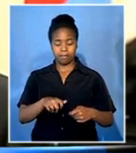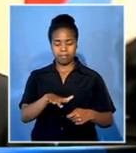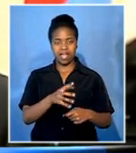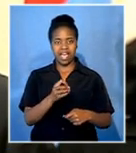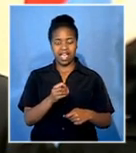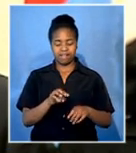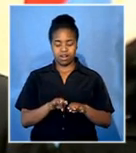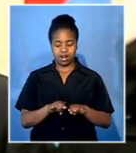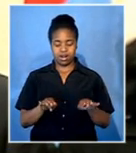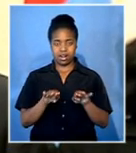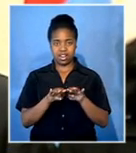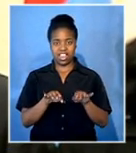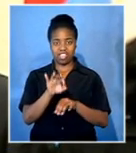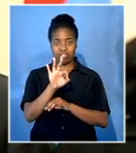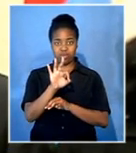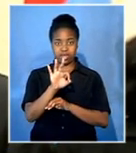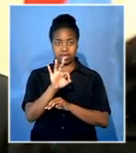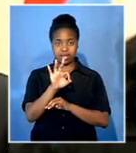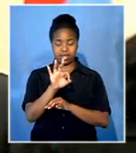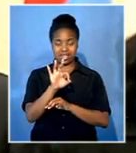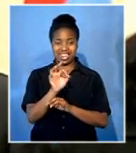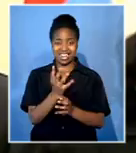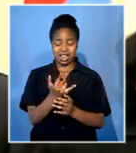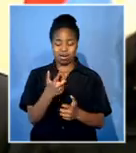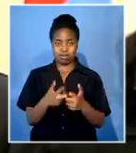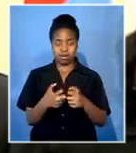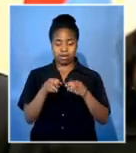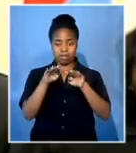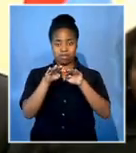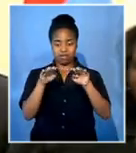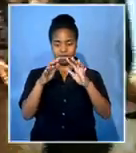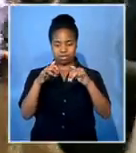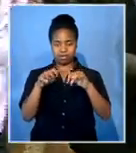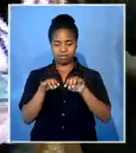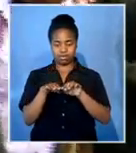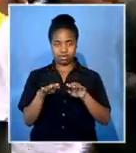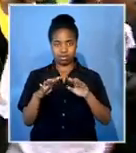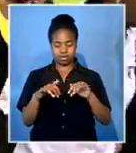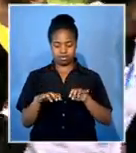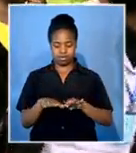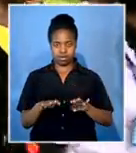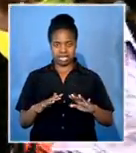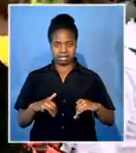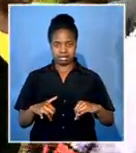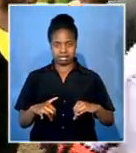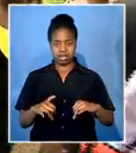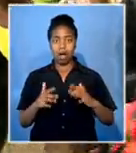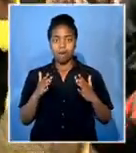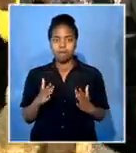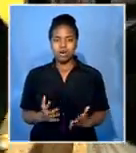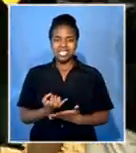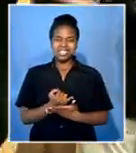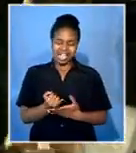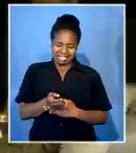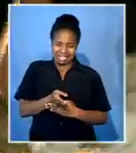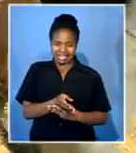and there are several bodies still trapped in the rubble including the terrorists tens of counselors were here to console those